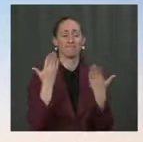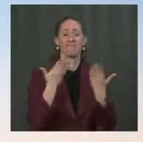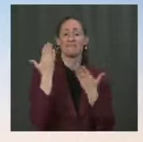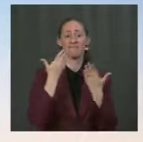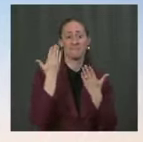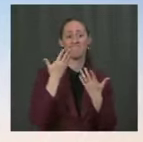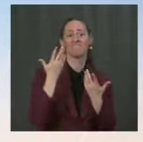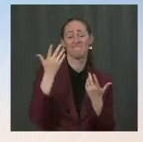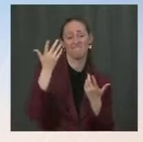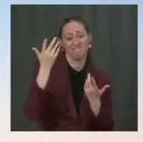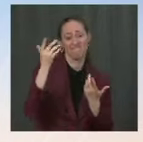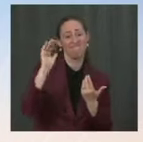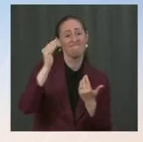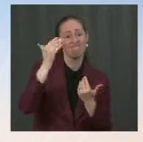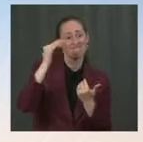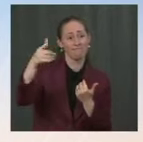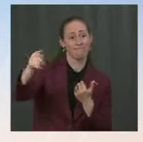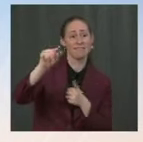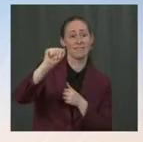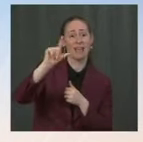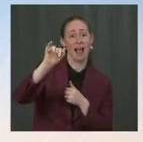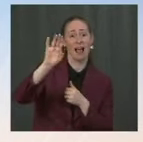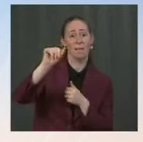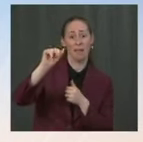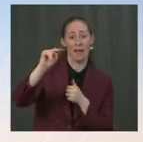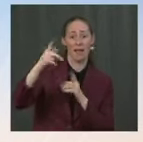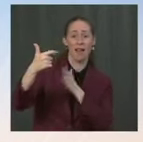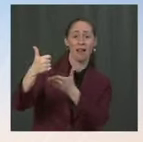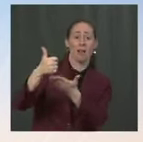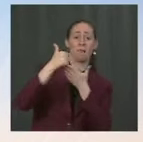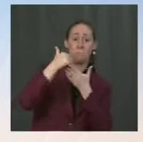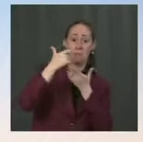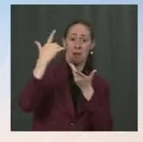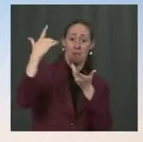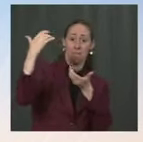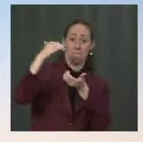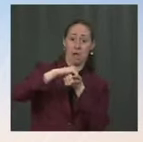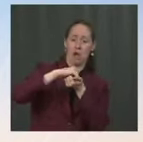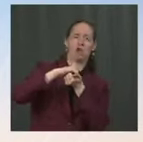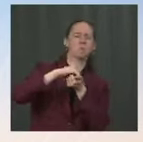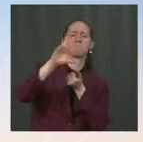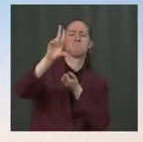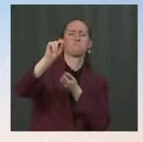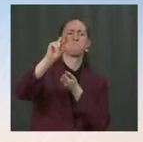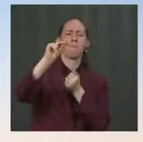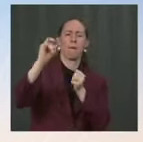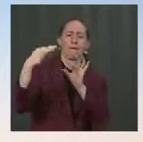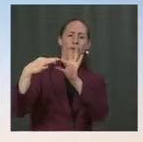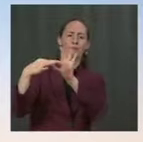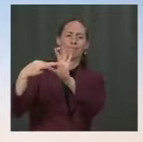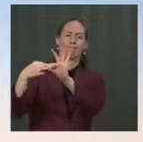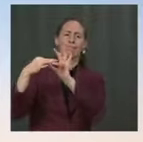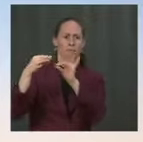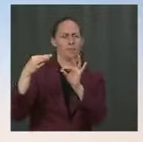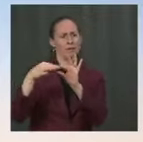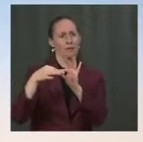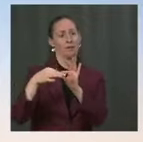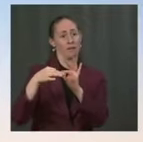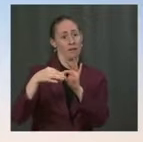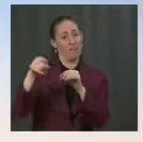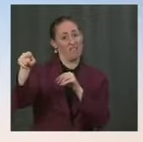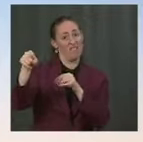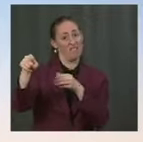than continued coordination. And we, again, believe we have a great deal of leverage in order to implement that commitment. Sure, but I'm sorry, but